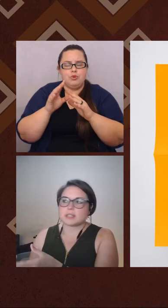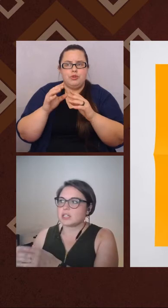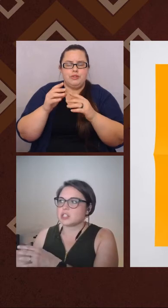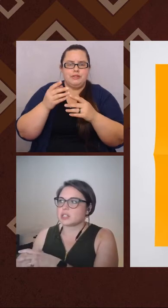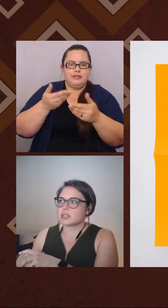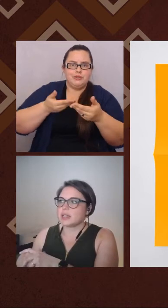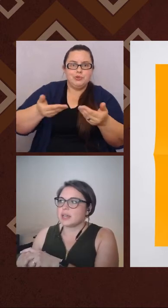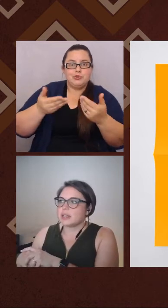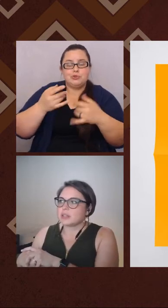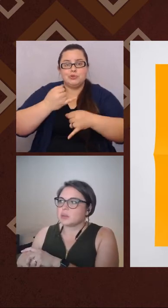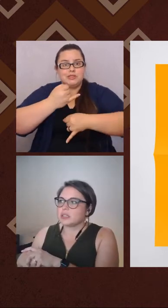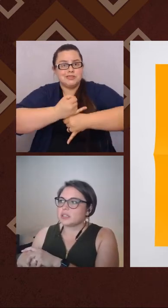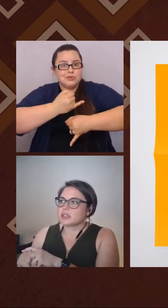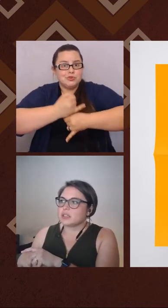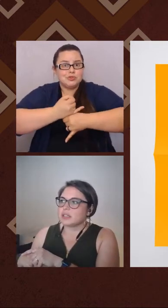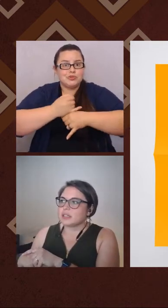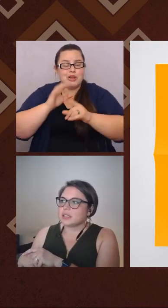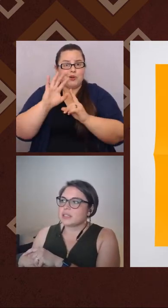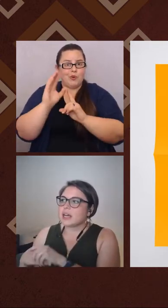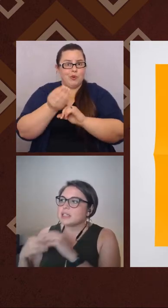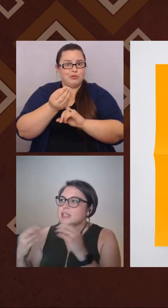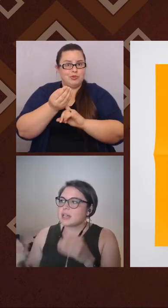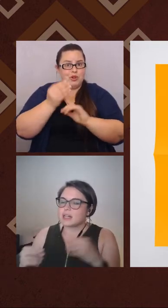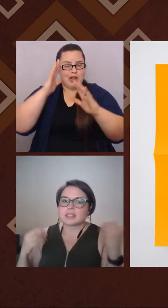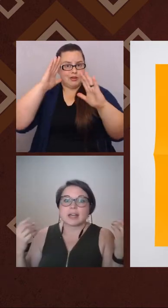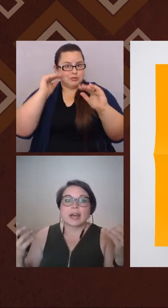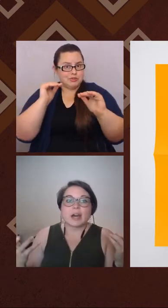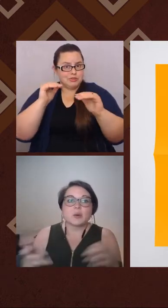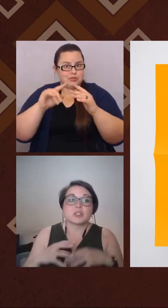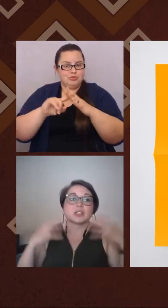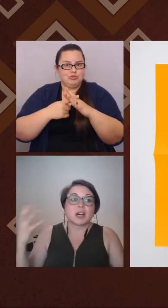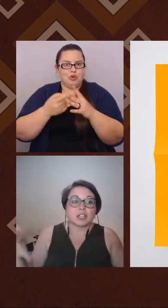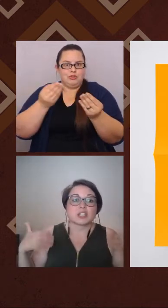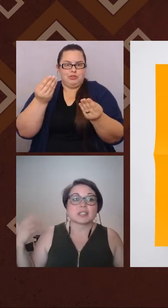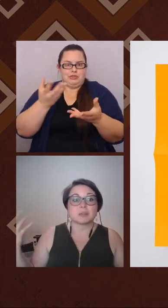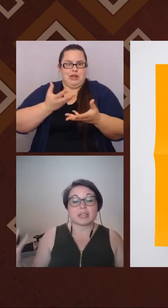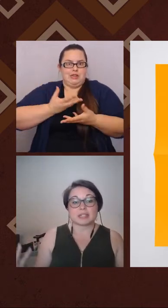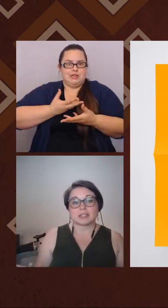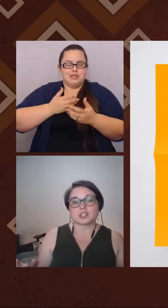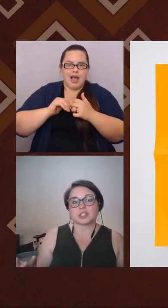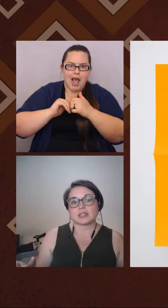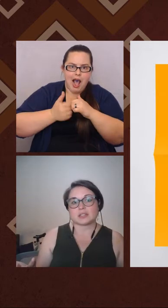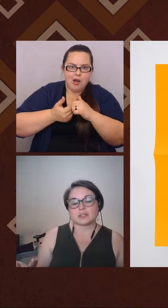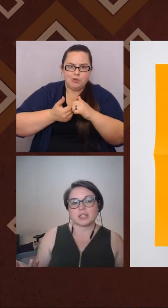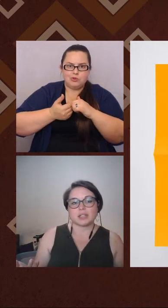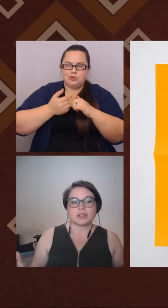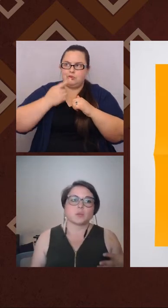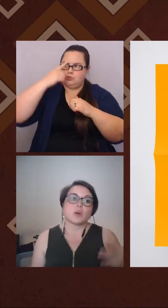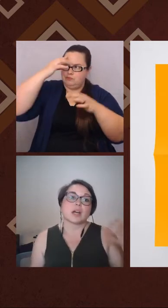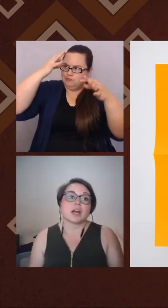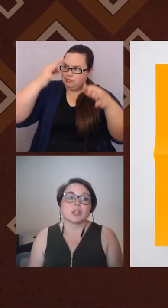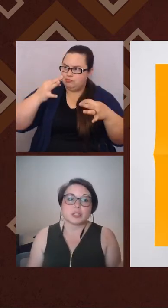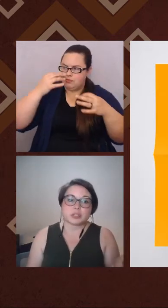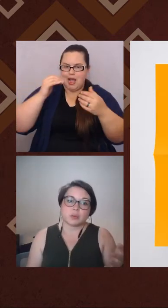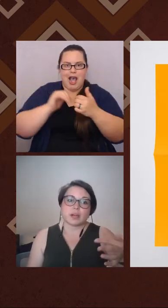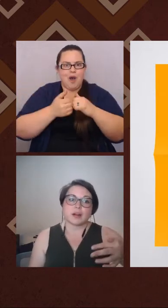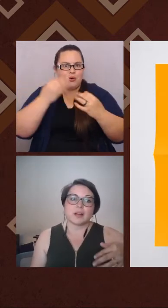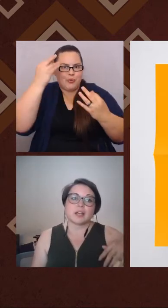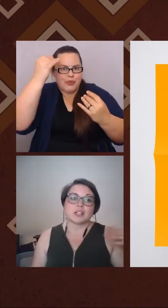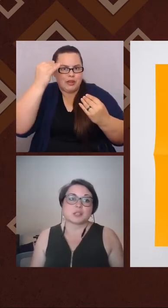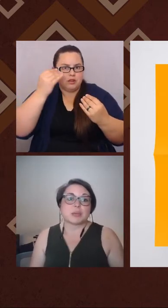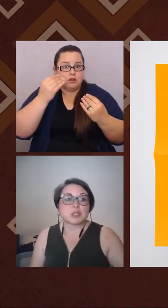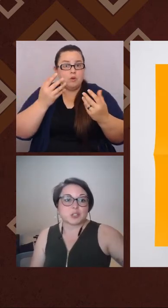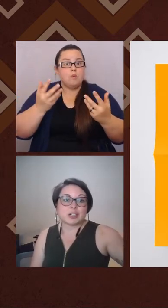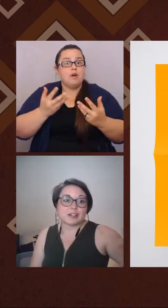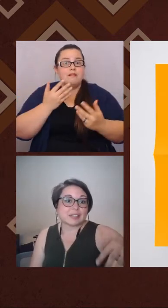cultural expectations that really start telling us how to consciously make decisions. Right. What colors to